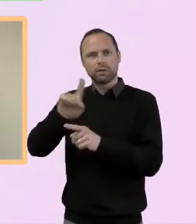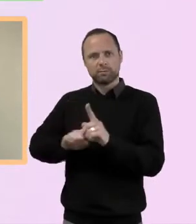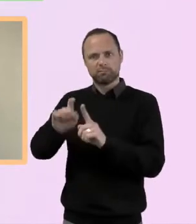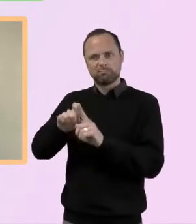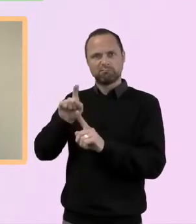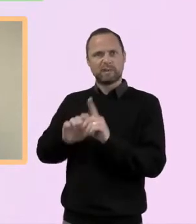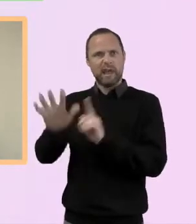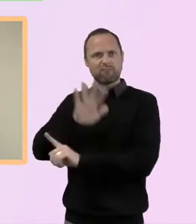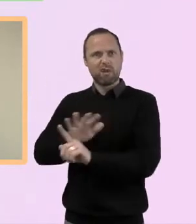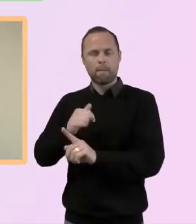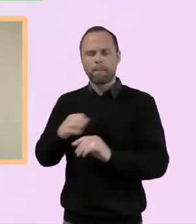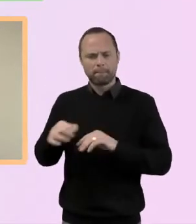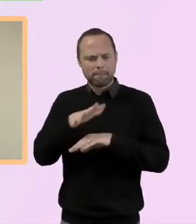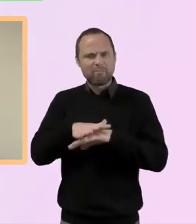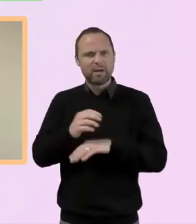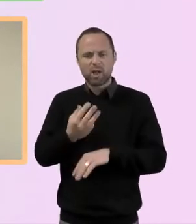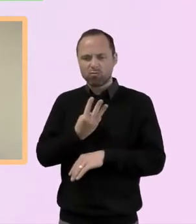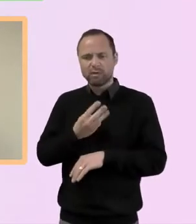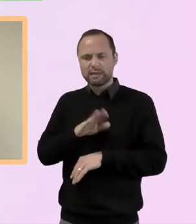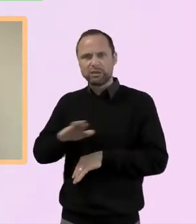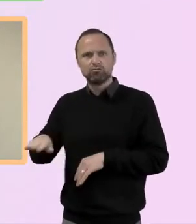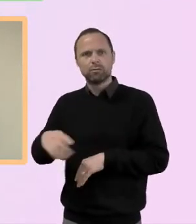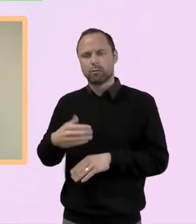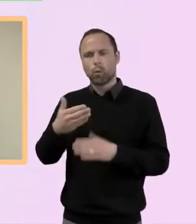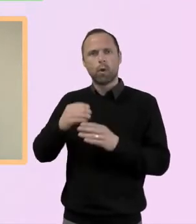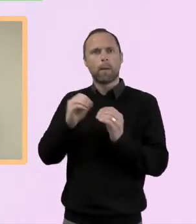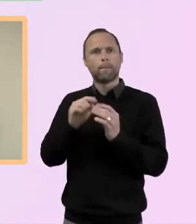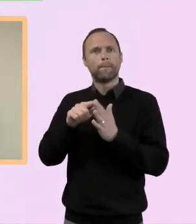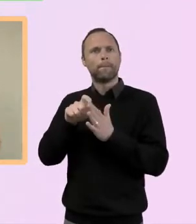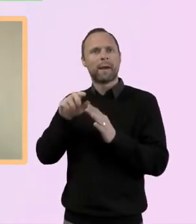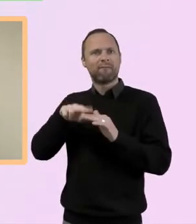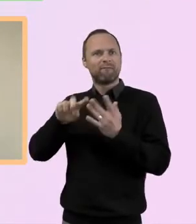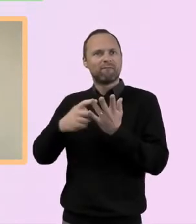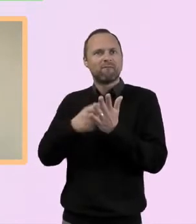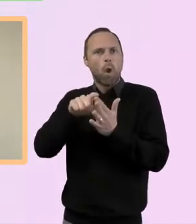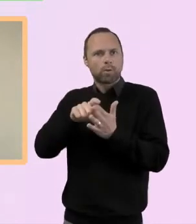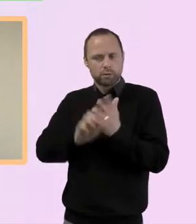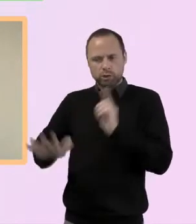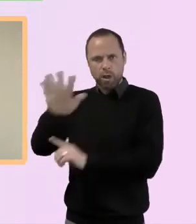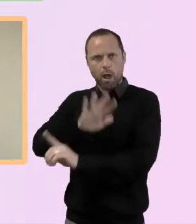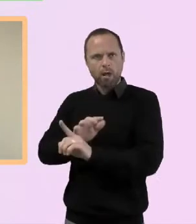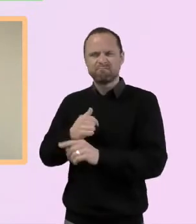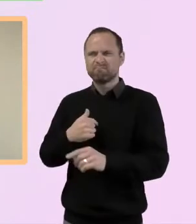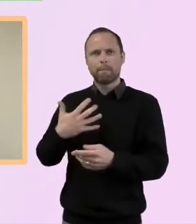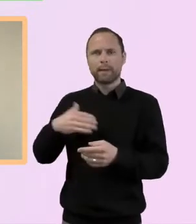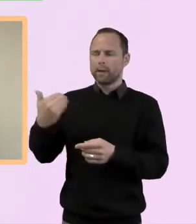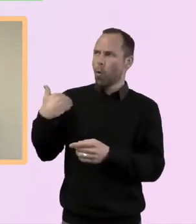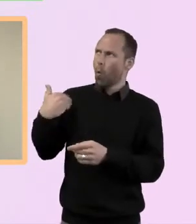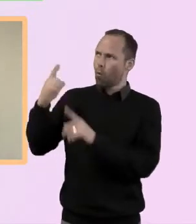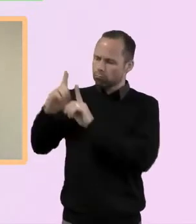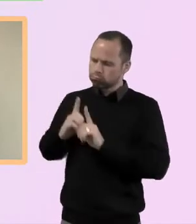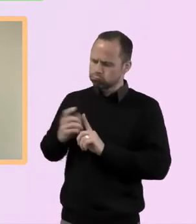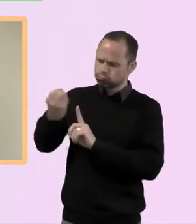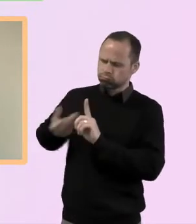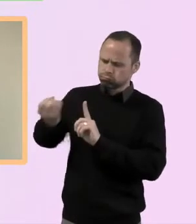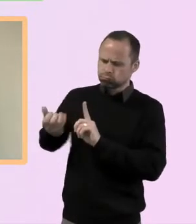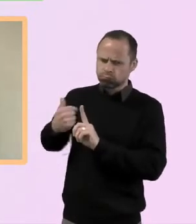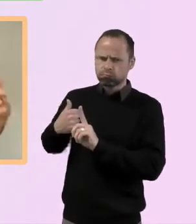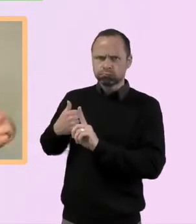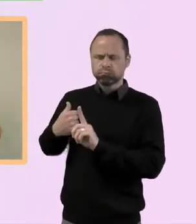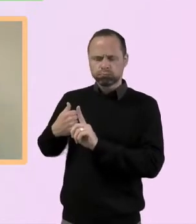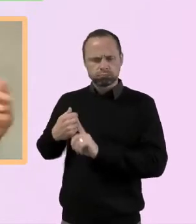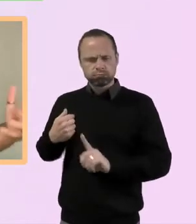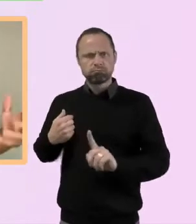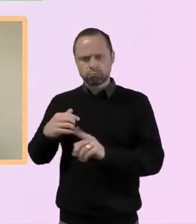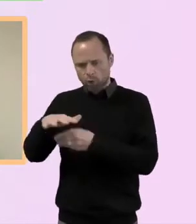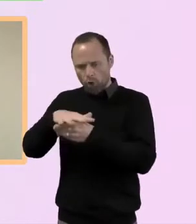we've kind of been journeying life together with. And yeah, I think we were called into this kind of small rural context, really knowing that God was calling us to be